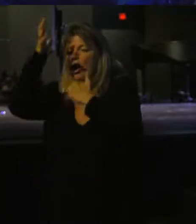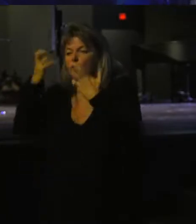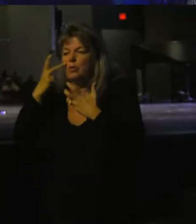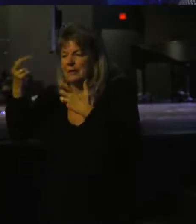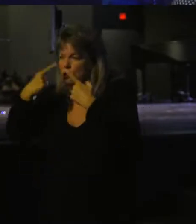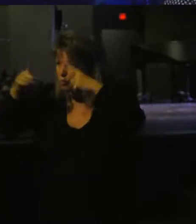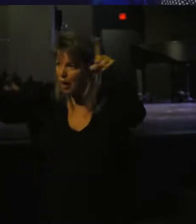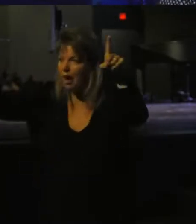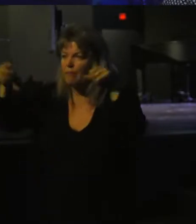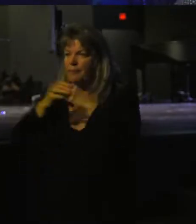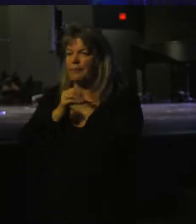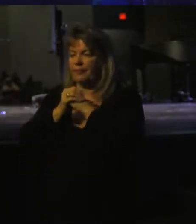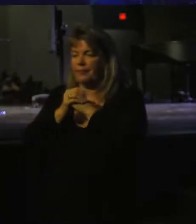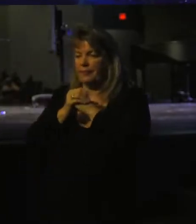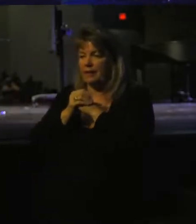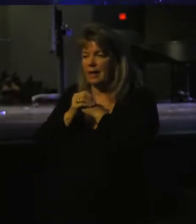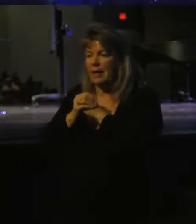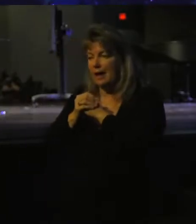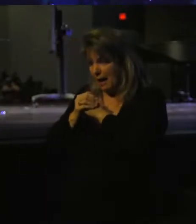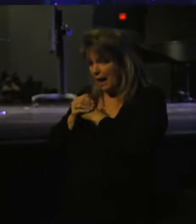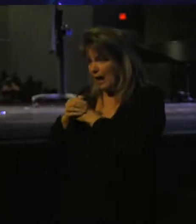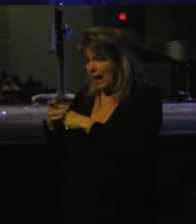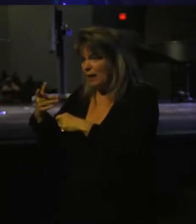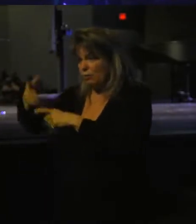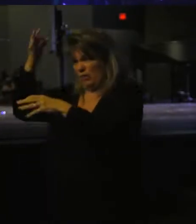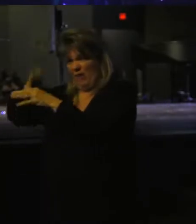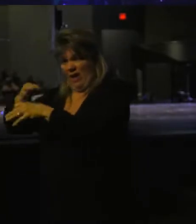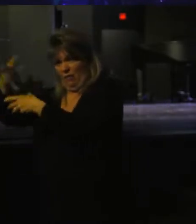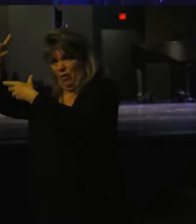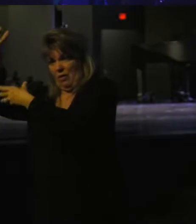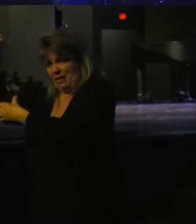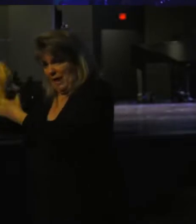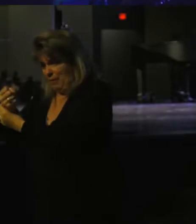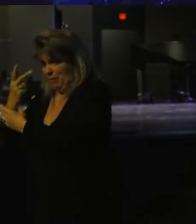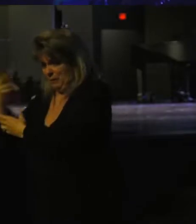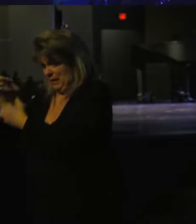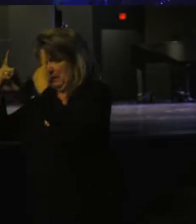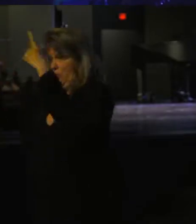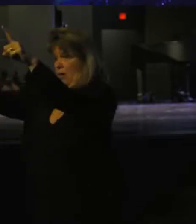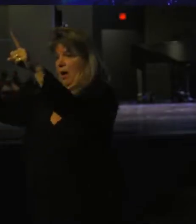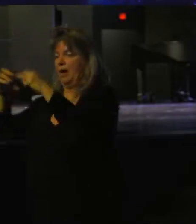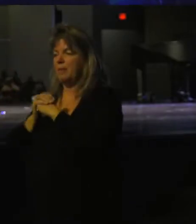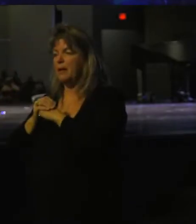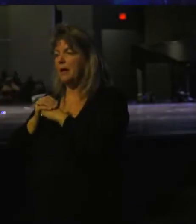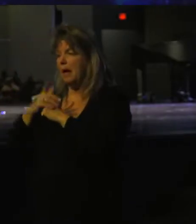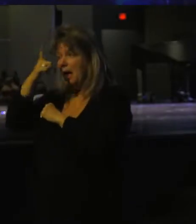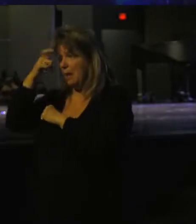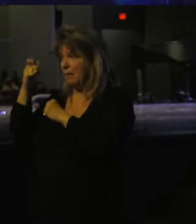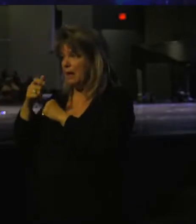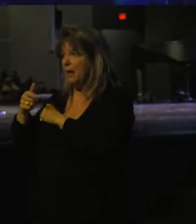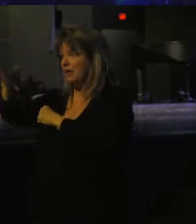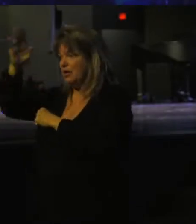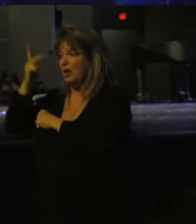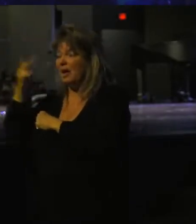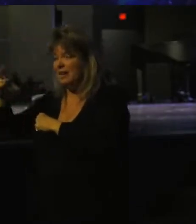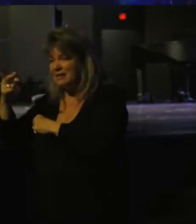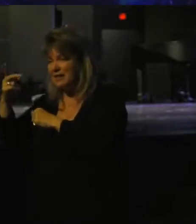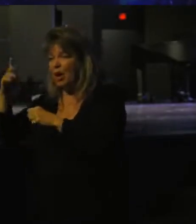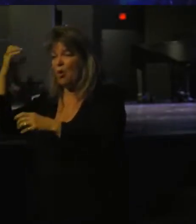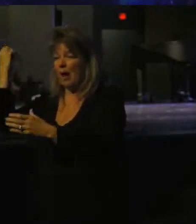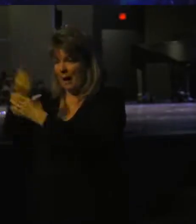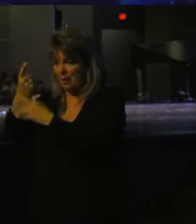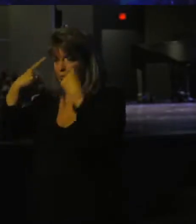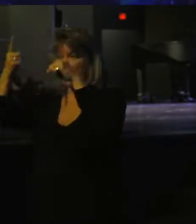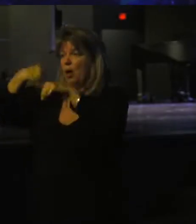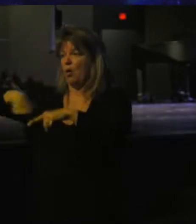you triumph. And he was faithful to Abraham to see him triumph. And because he saw Abraham triumph, we